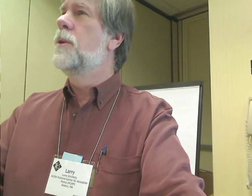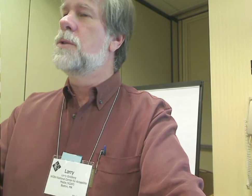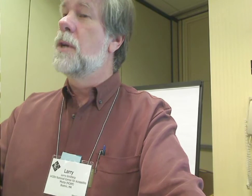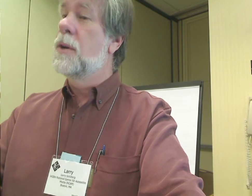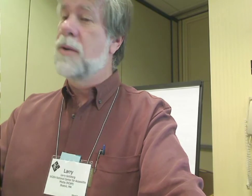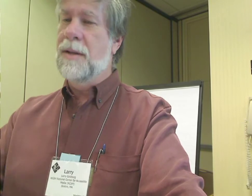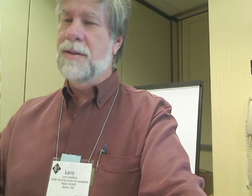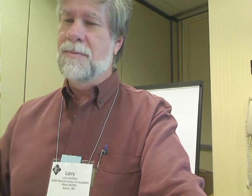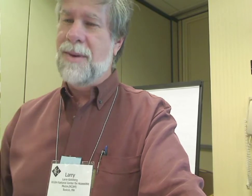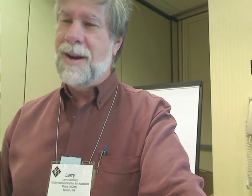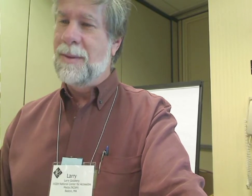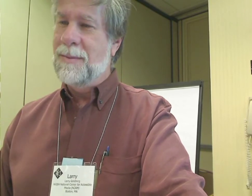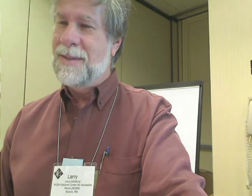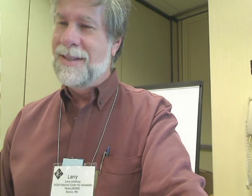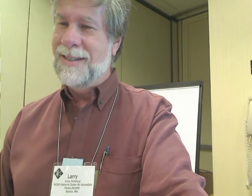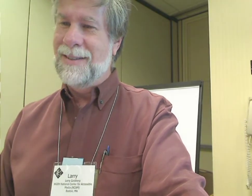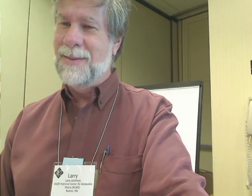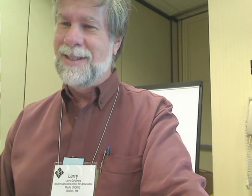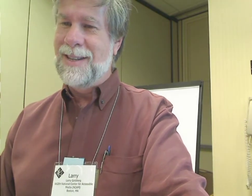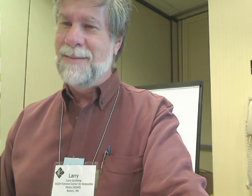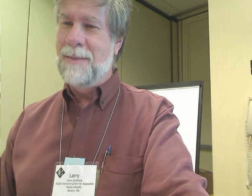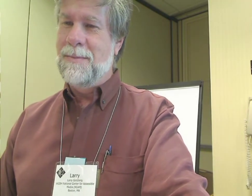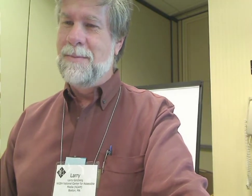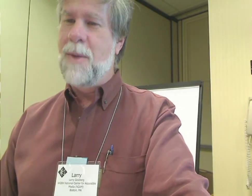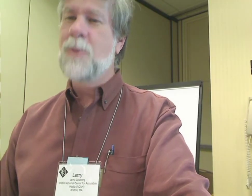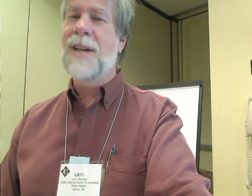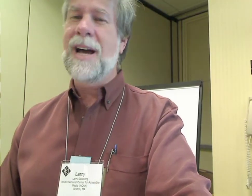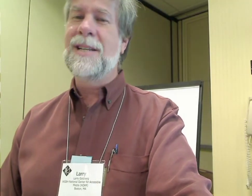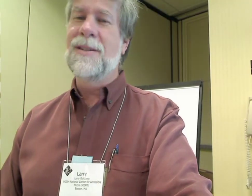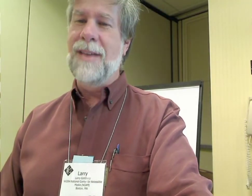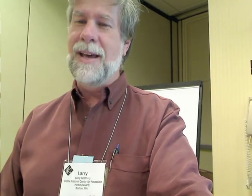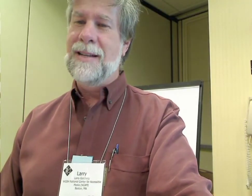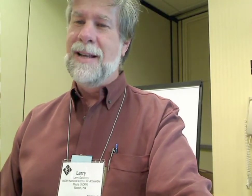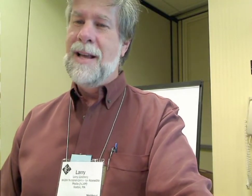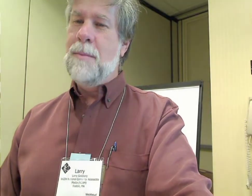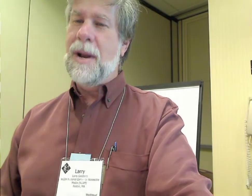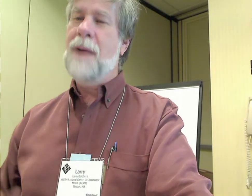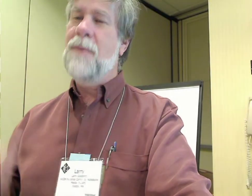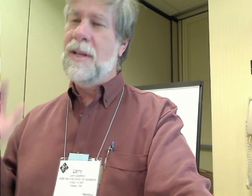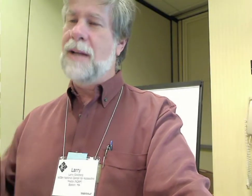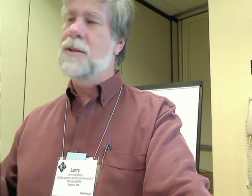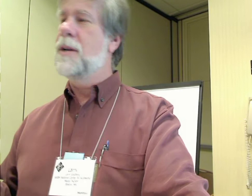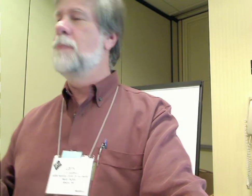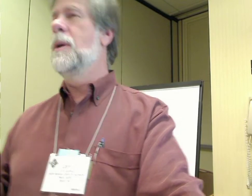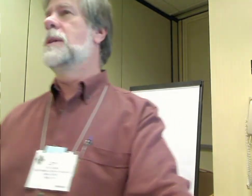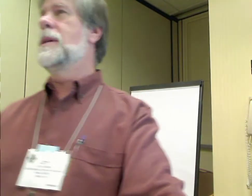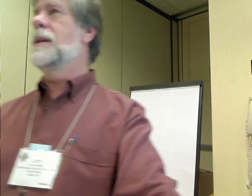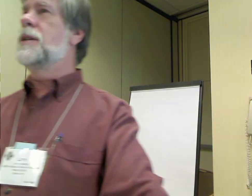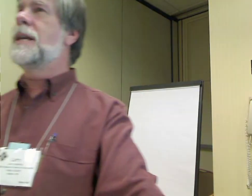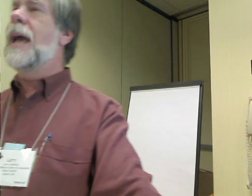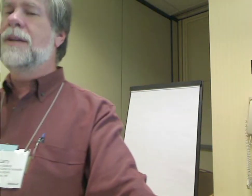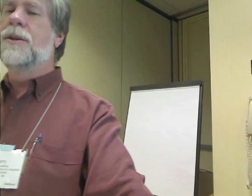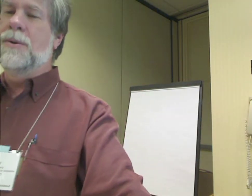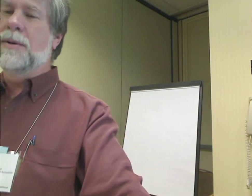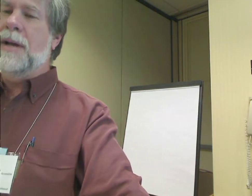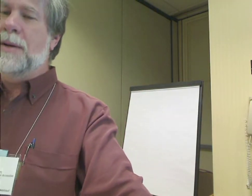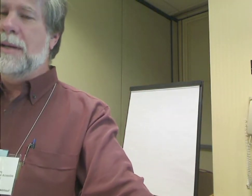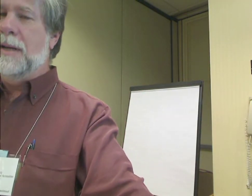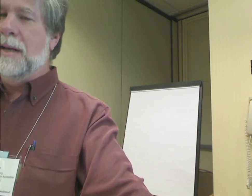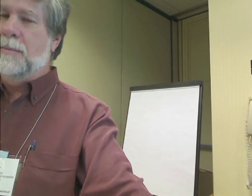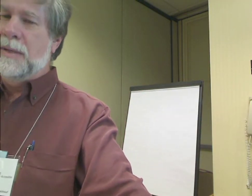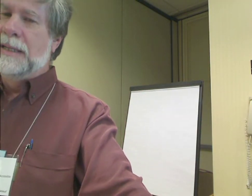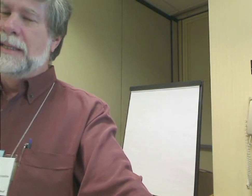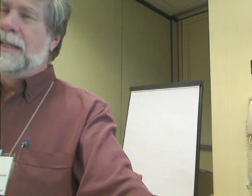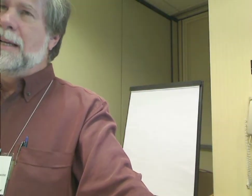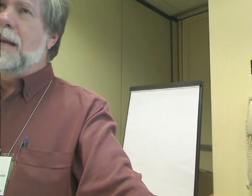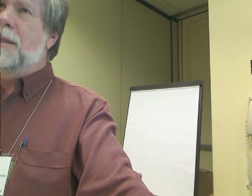if misused, can create some problems. And we'll see about both sides of that. But I really like talking about what technology can do and how